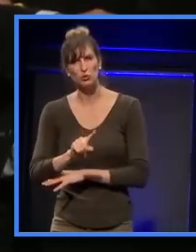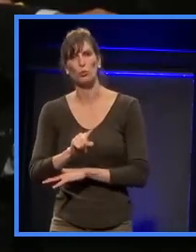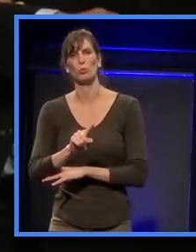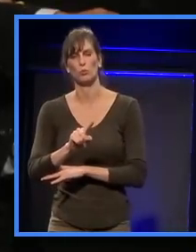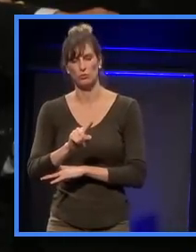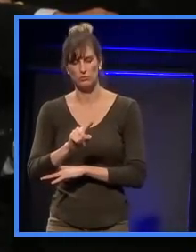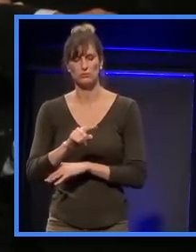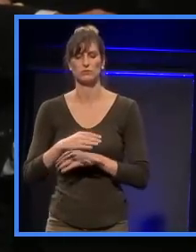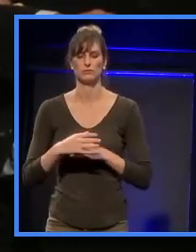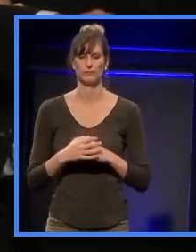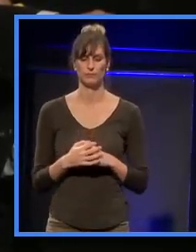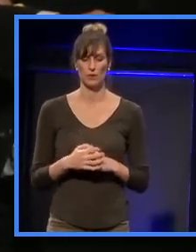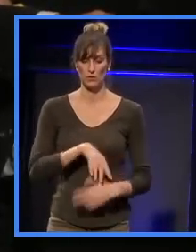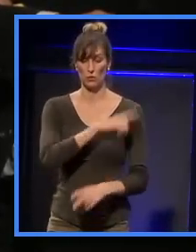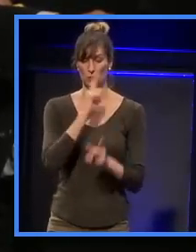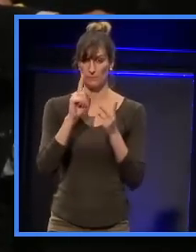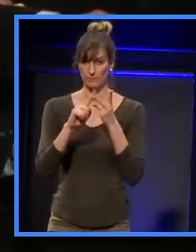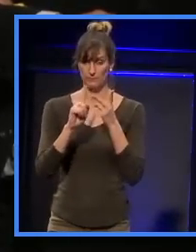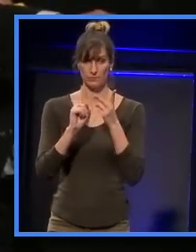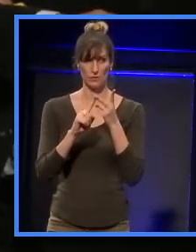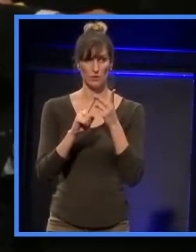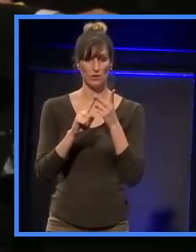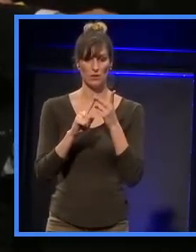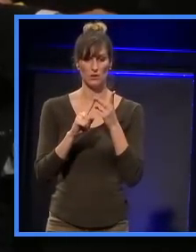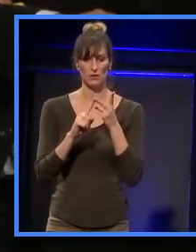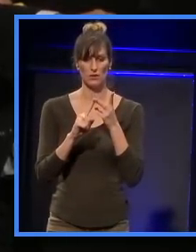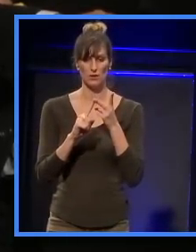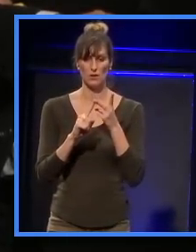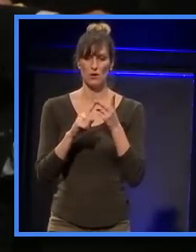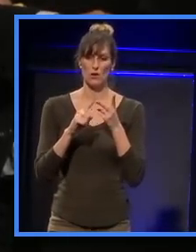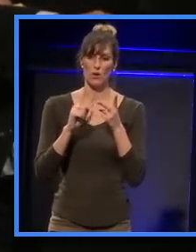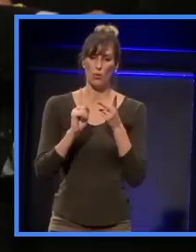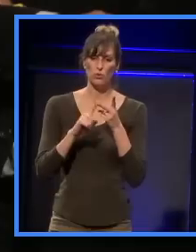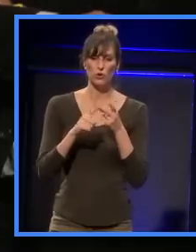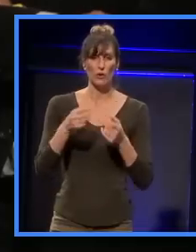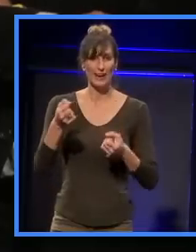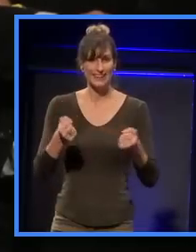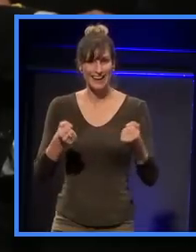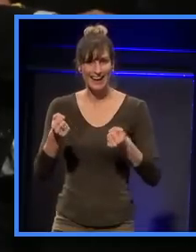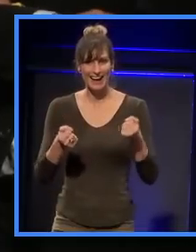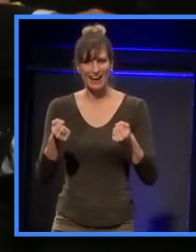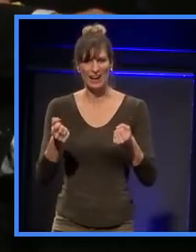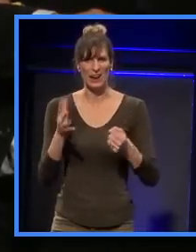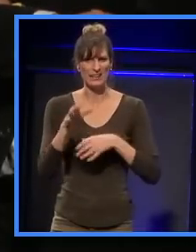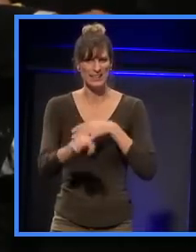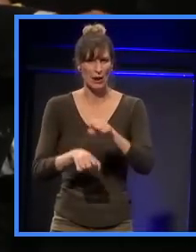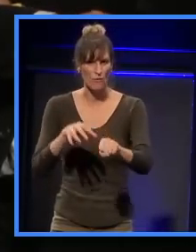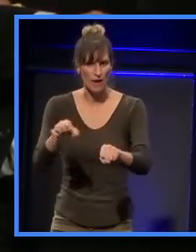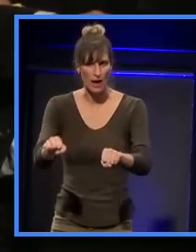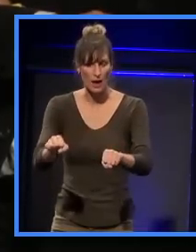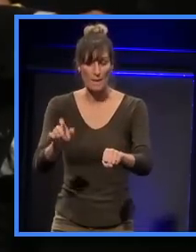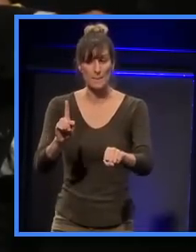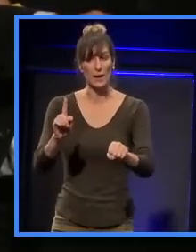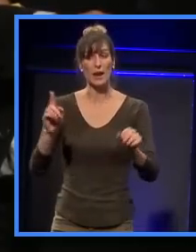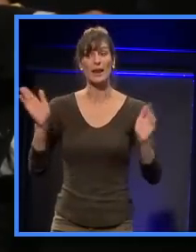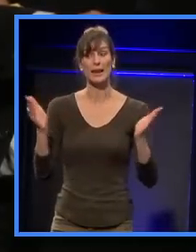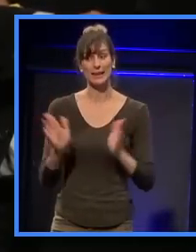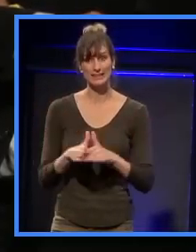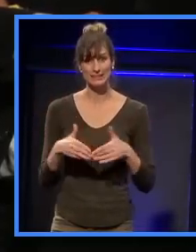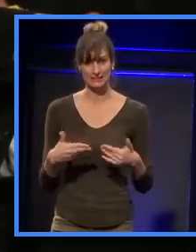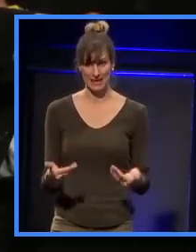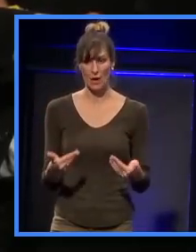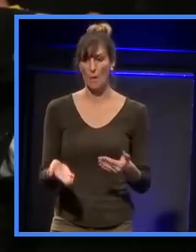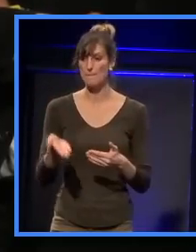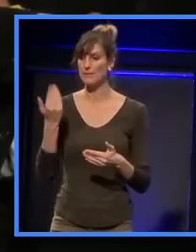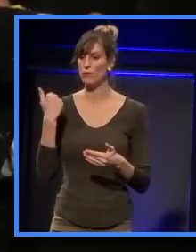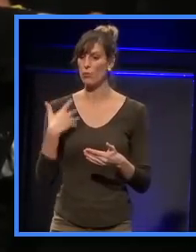there's that. The other thing is of course the dominance of the car and it's less than it used to be in that area, of course. There used to be a big road down either side of the